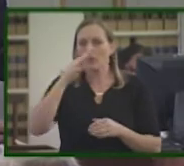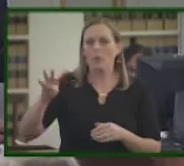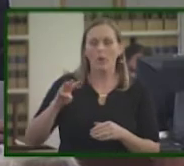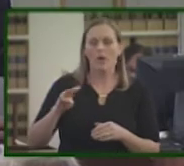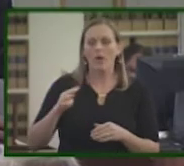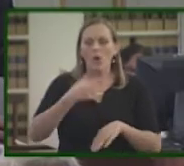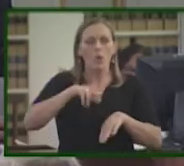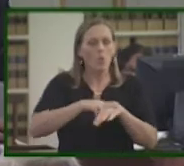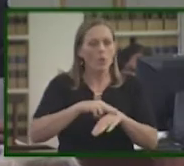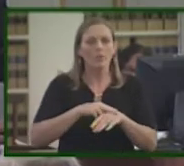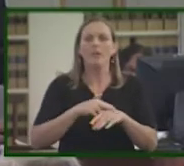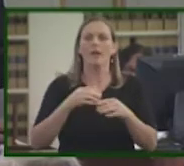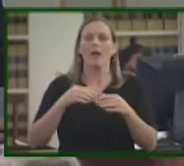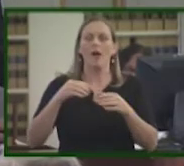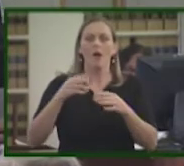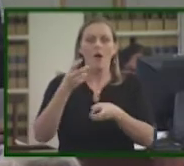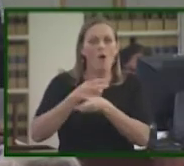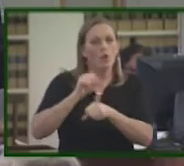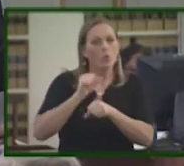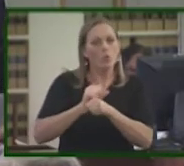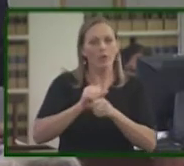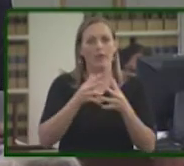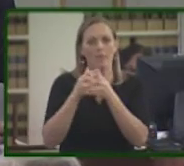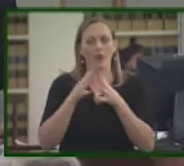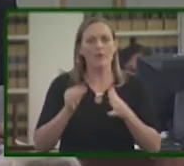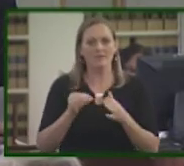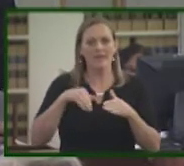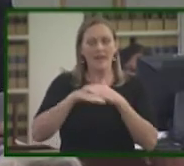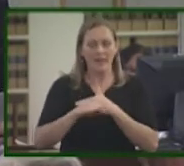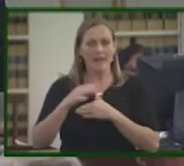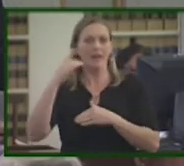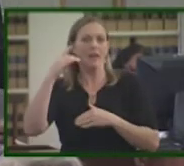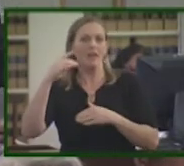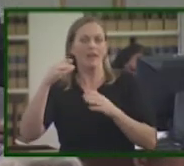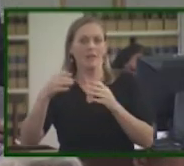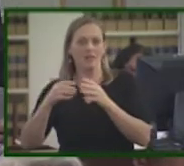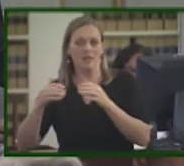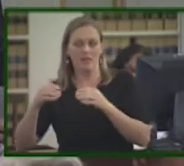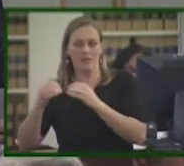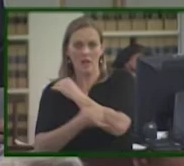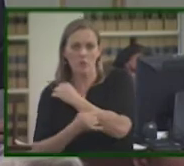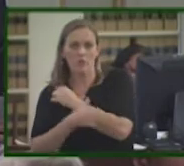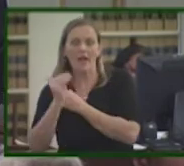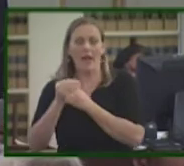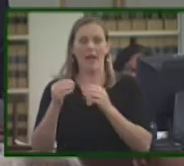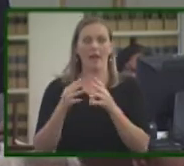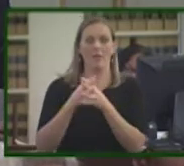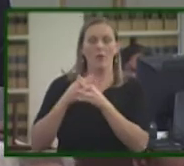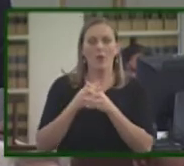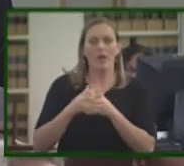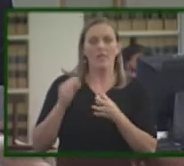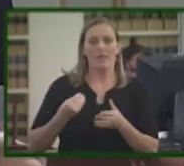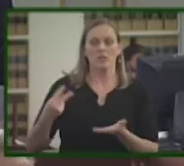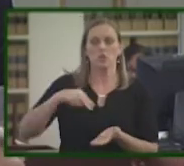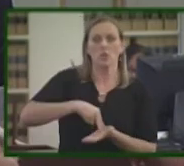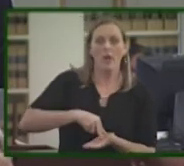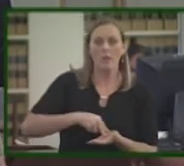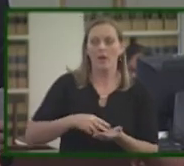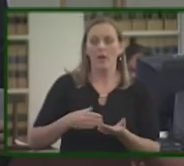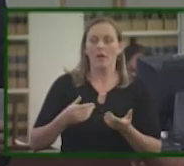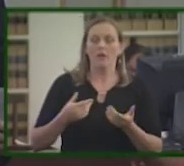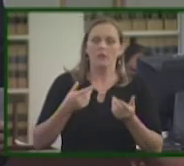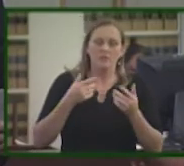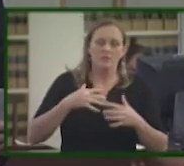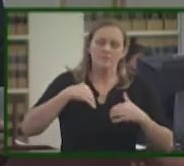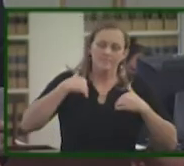Allen. Ordinary, hardworking Americans across the country and in California stood up because they were tired of business as usual. They were tired of being buried